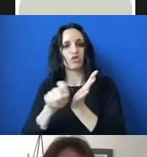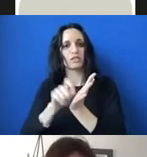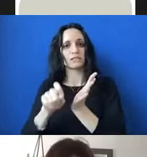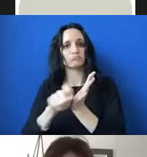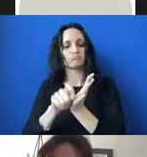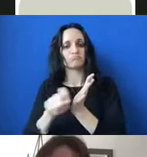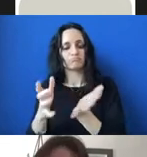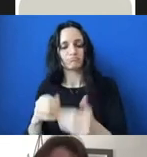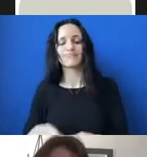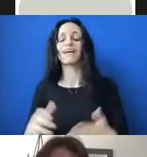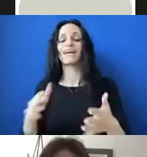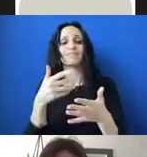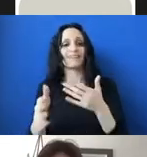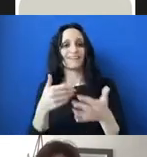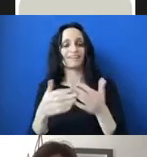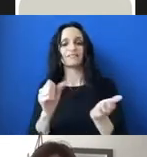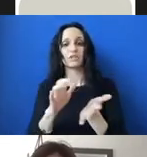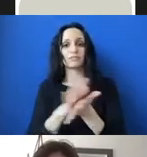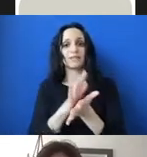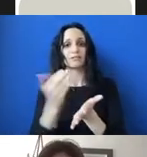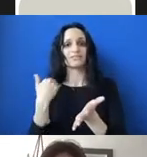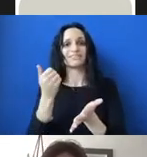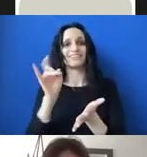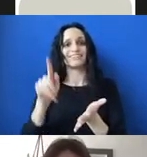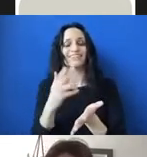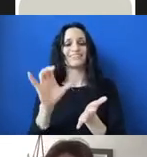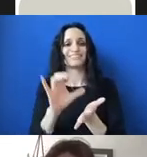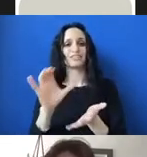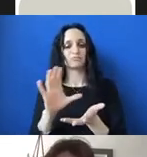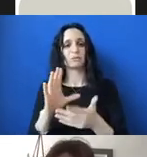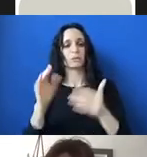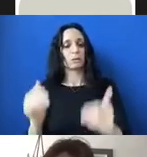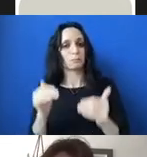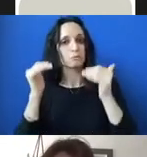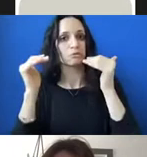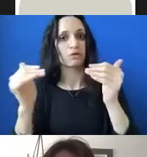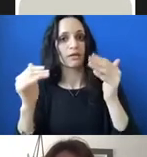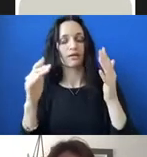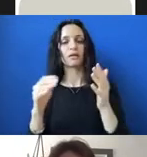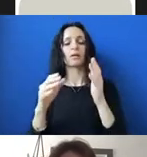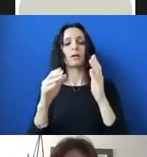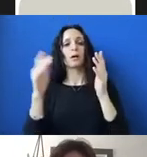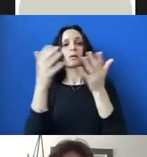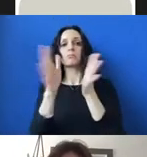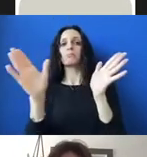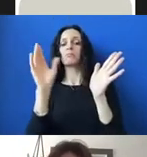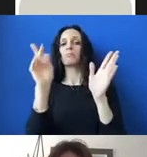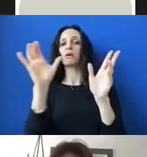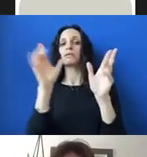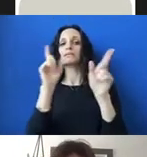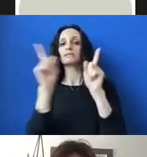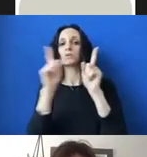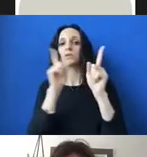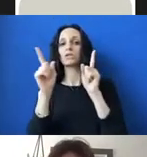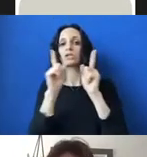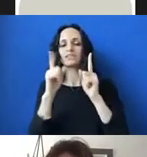But anyway, so papers in the 18th century operated as extensions of public discourse. And I will note I'm using the word public